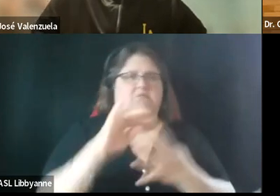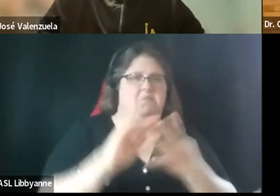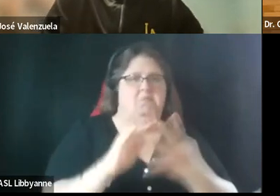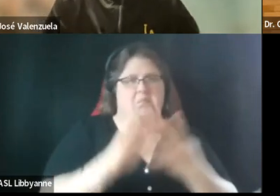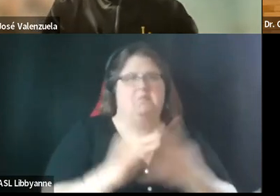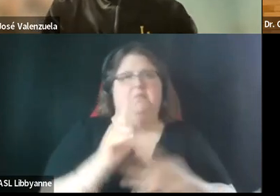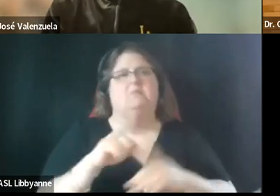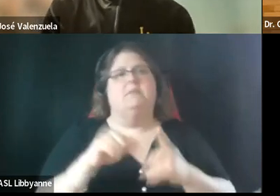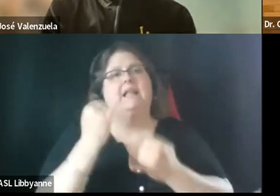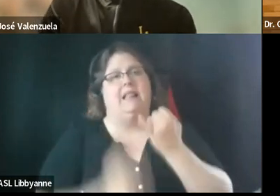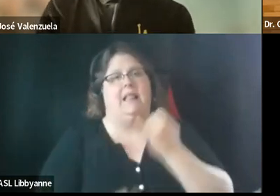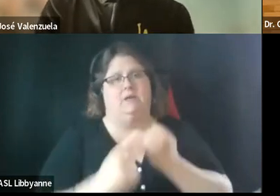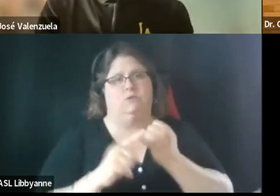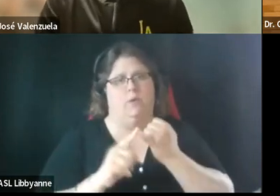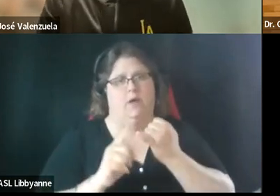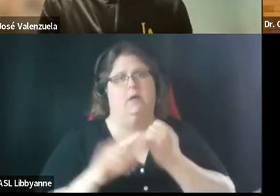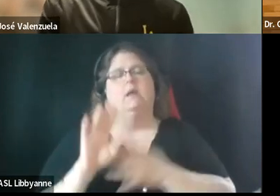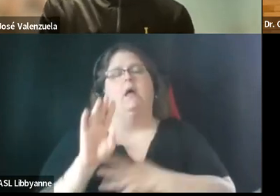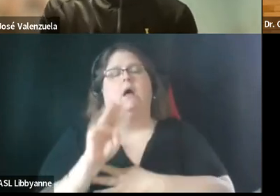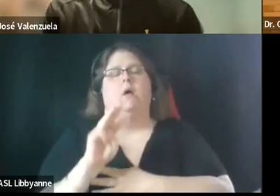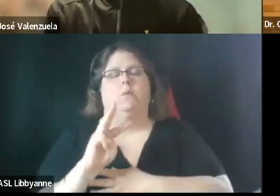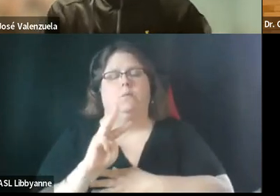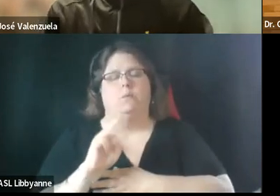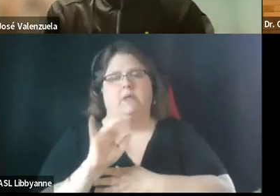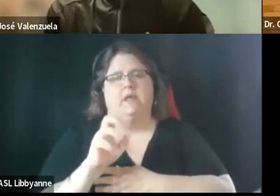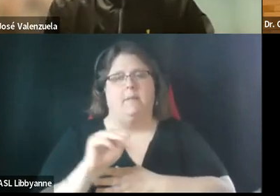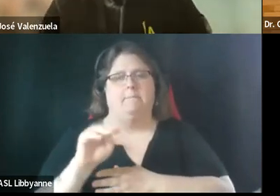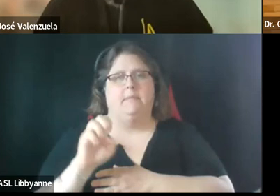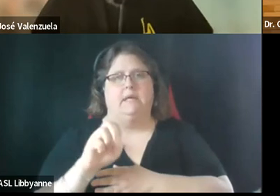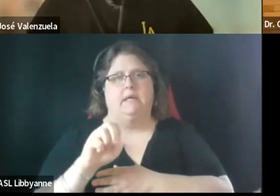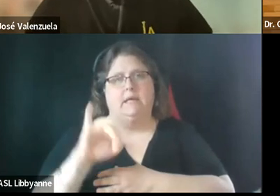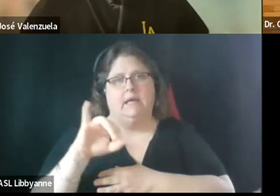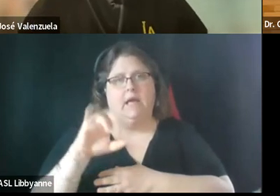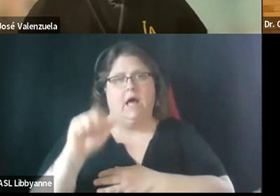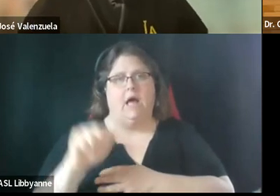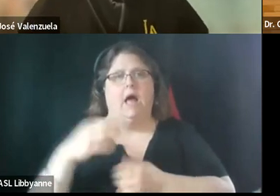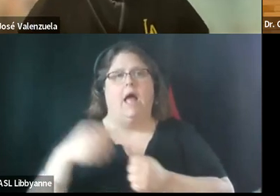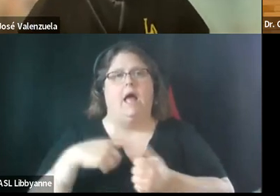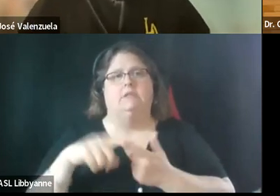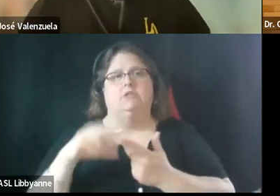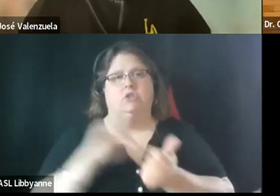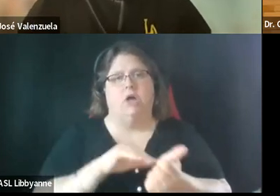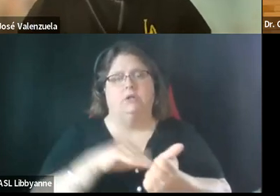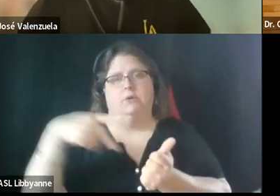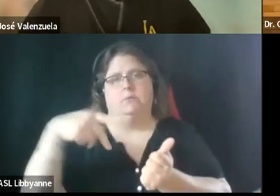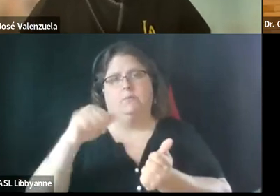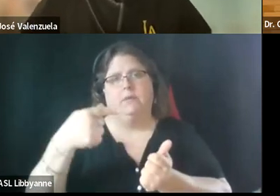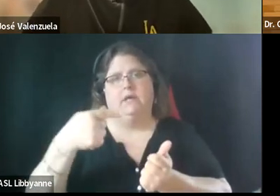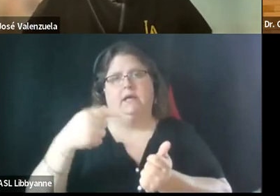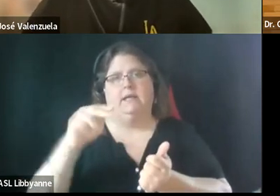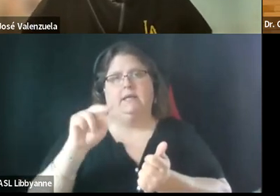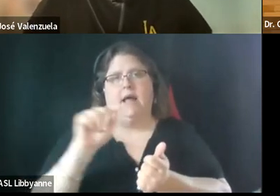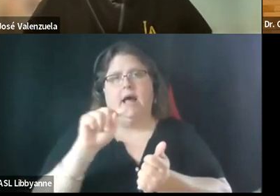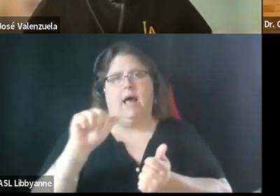um boston city councilor julia mejia and dr pignado um we we thank you for co-hosting for us um additional